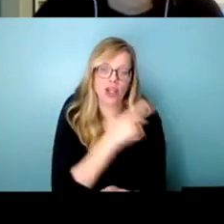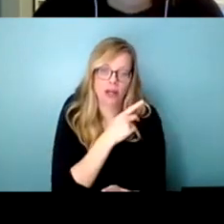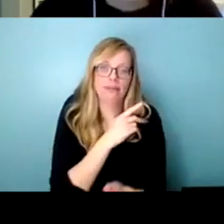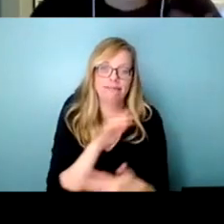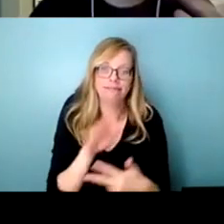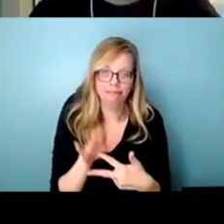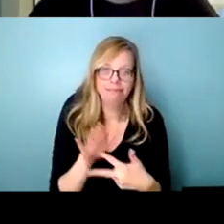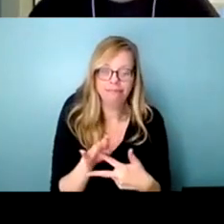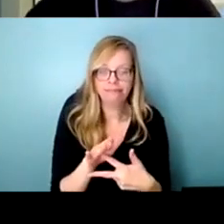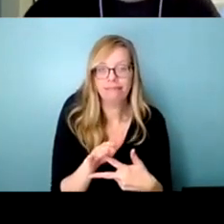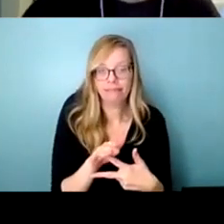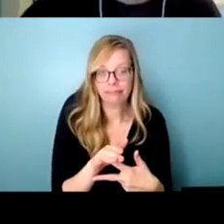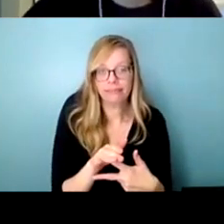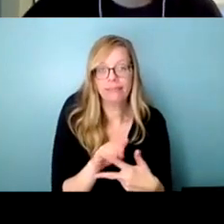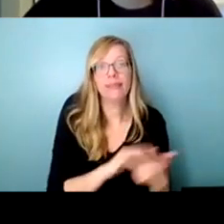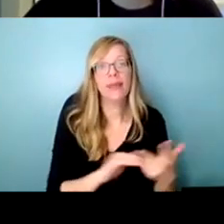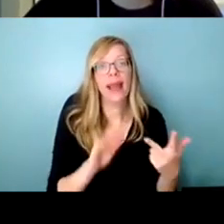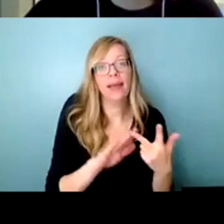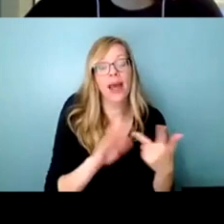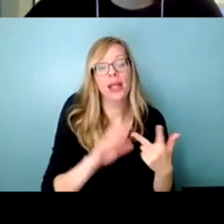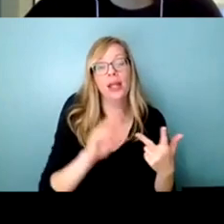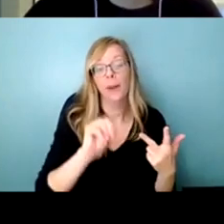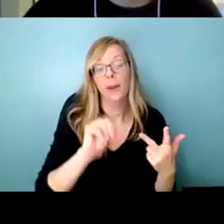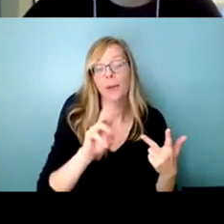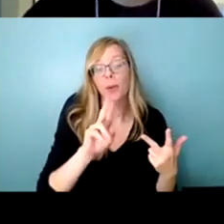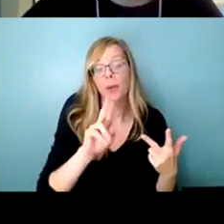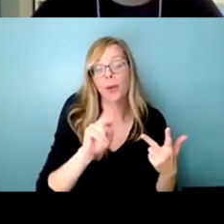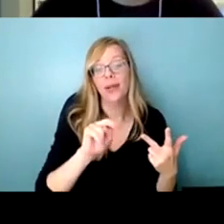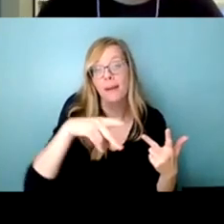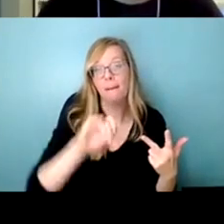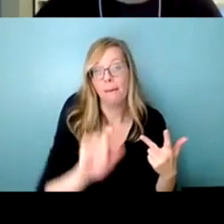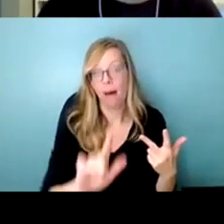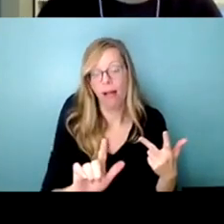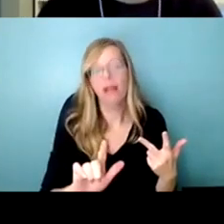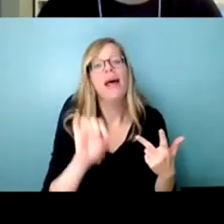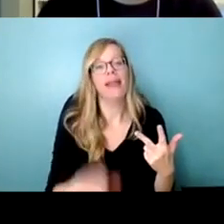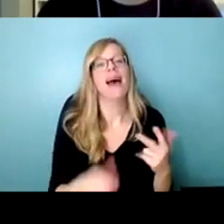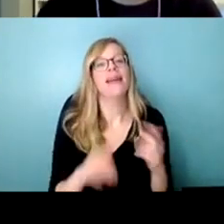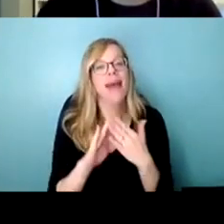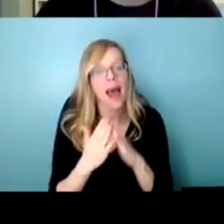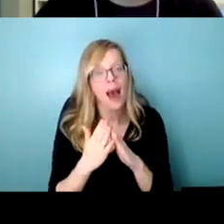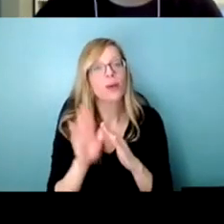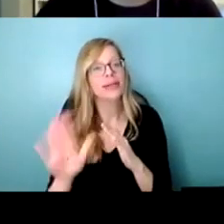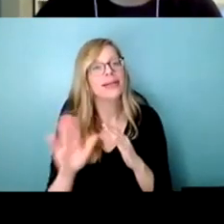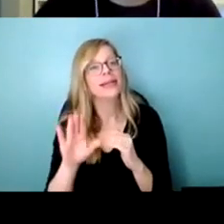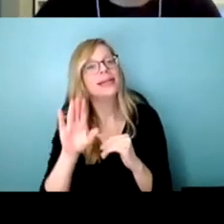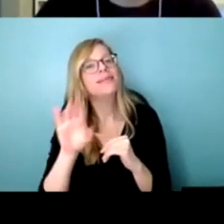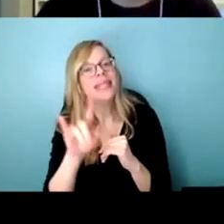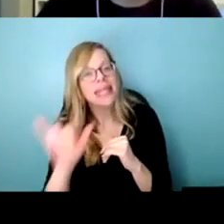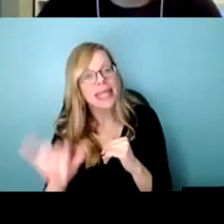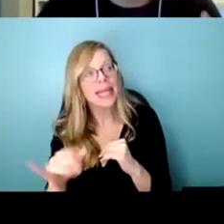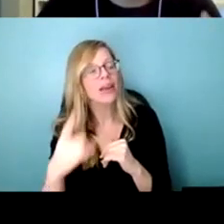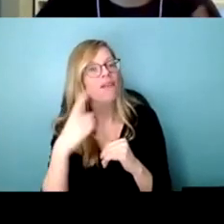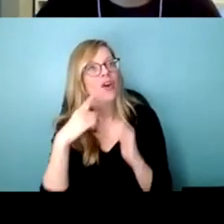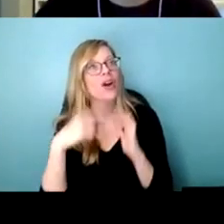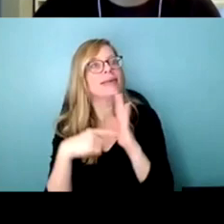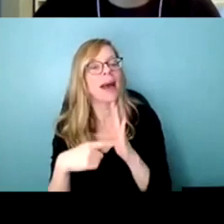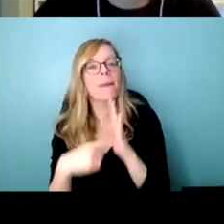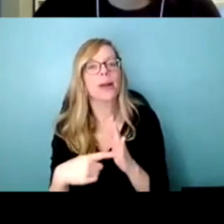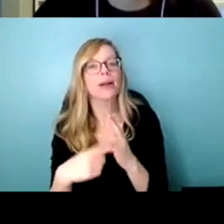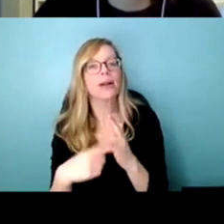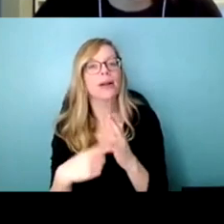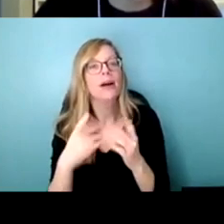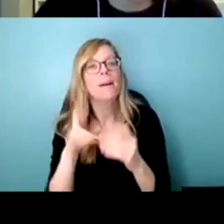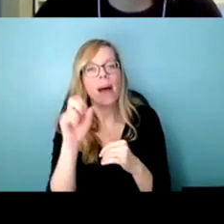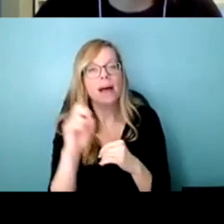and then municipal jurisdictions so the towns and cities they're responsible for things like public transit uh